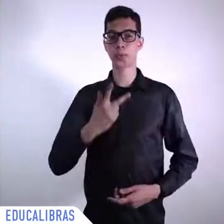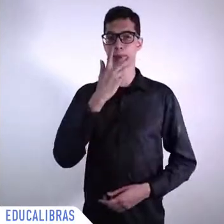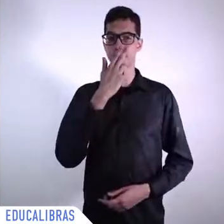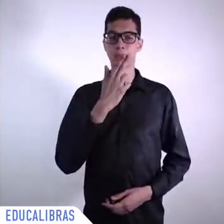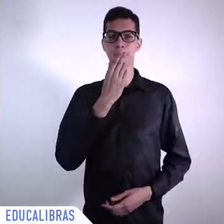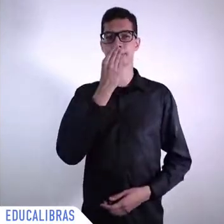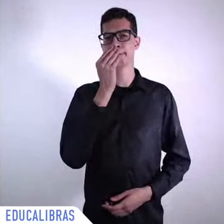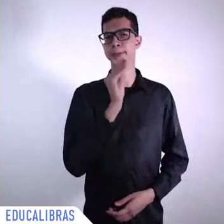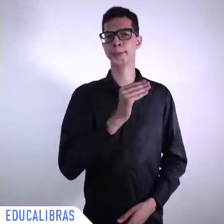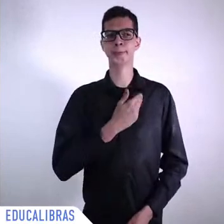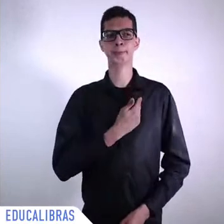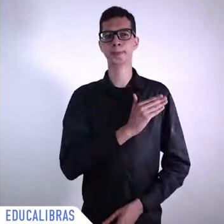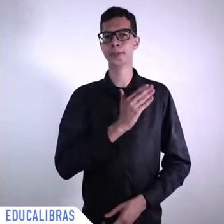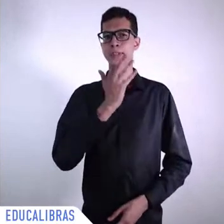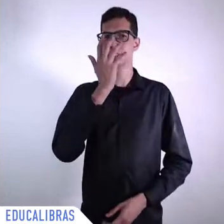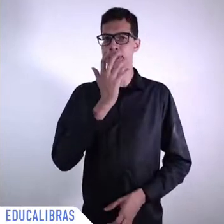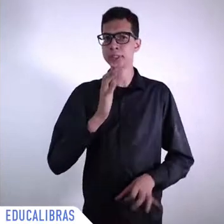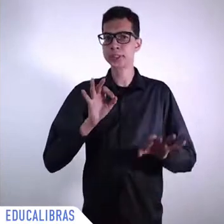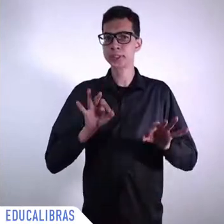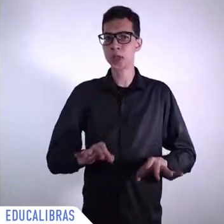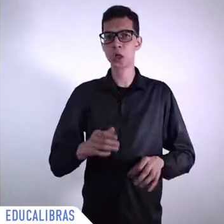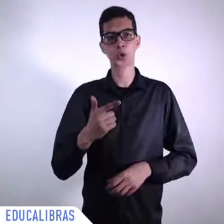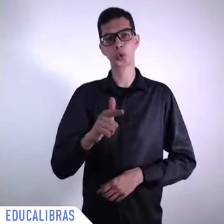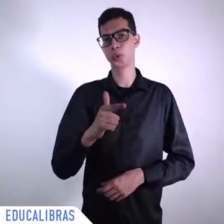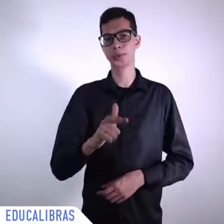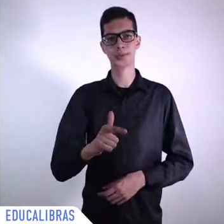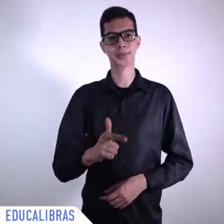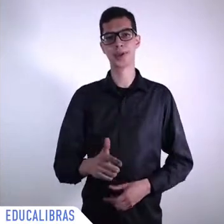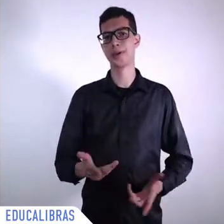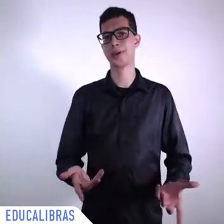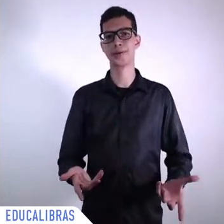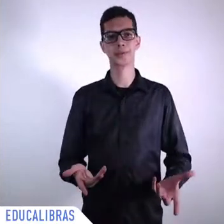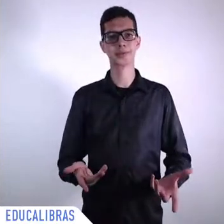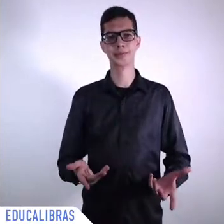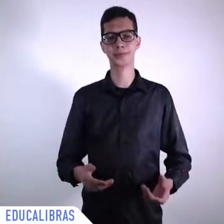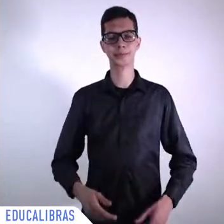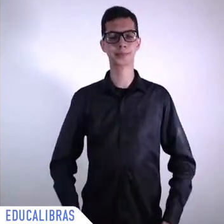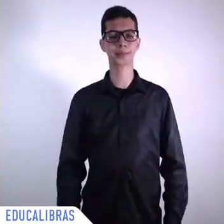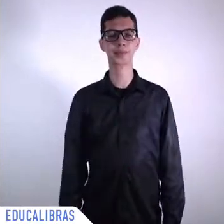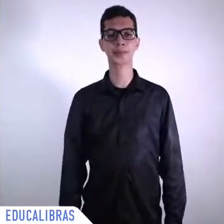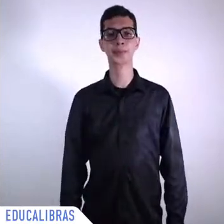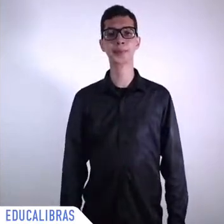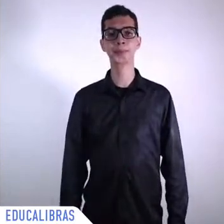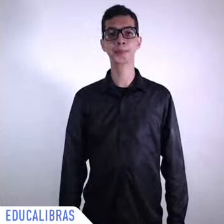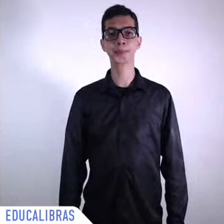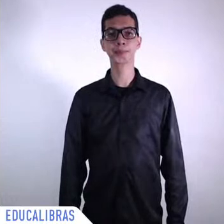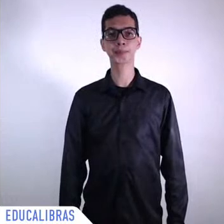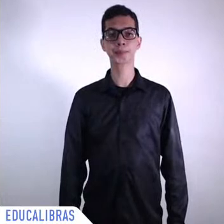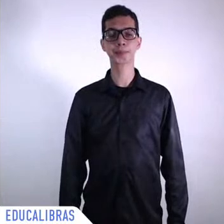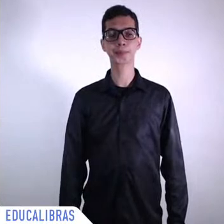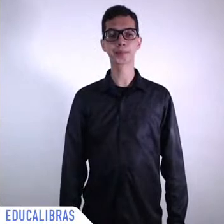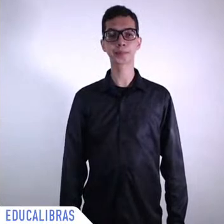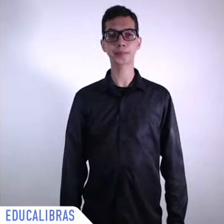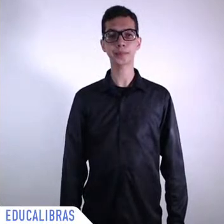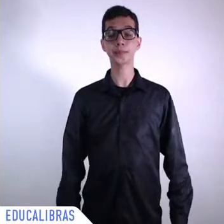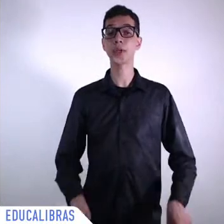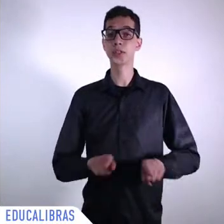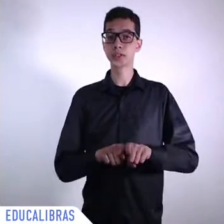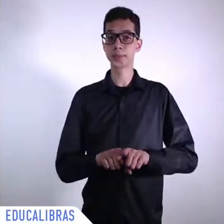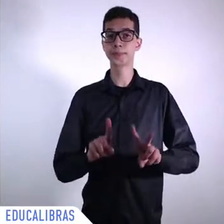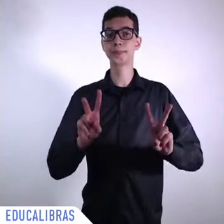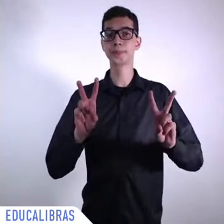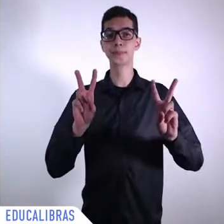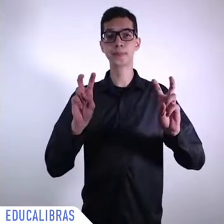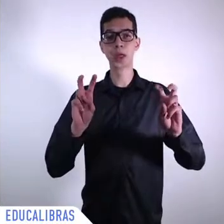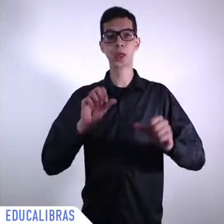multilateralism is taking seriously even although I don't agree with the definition that the United States often gives to multilateralism because they include NATO